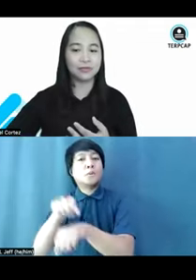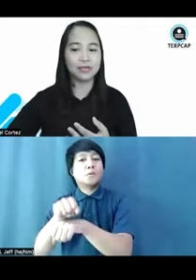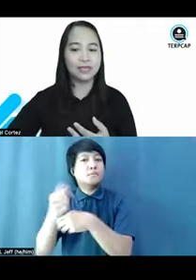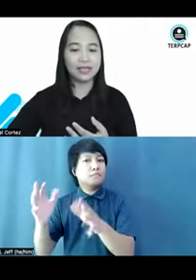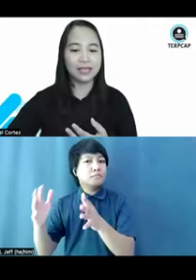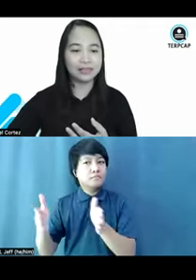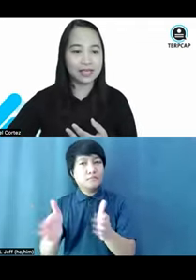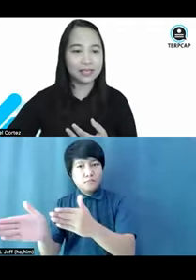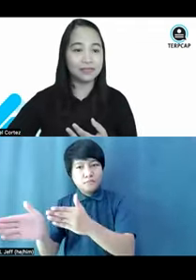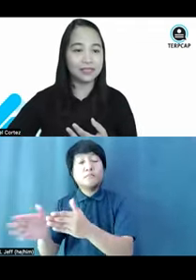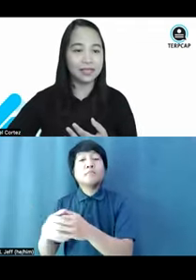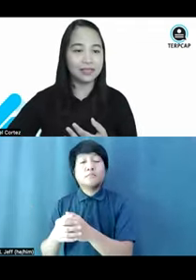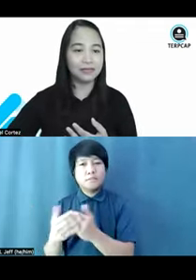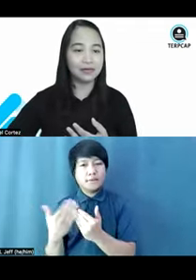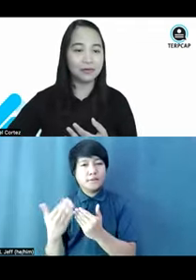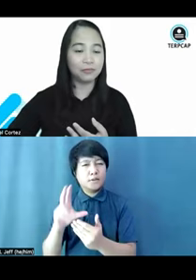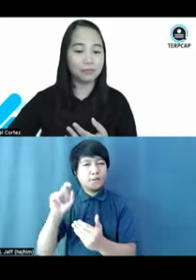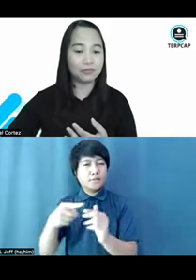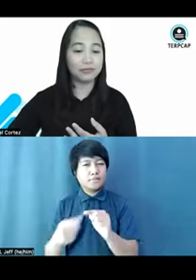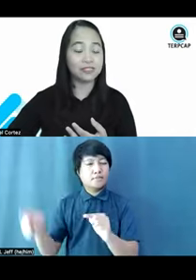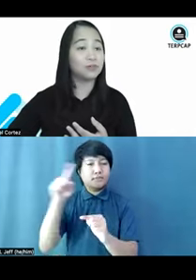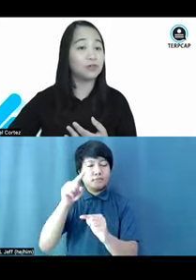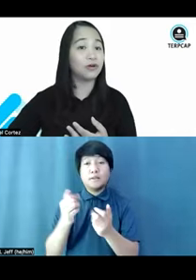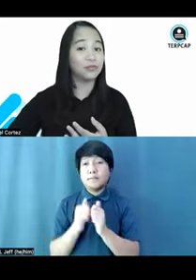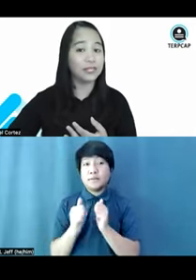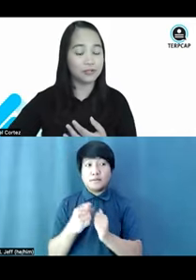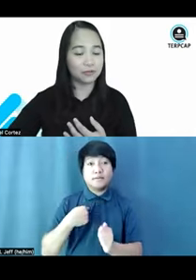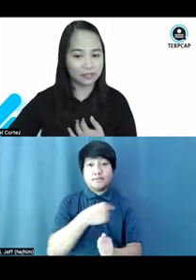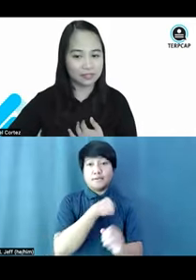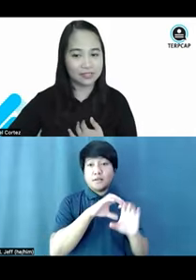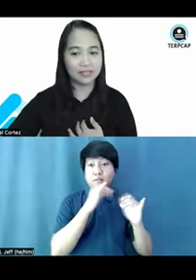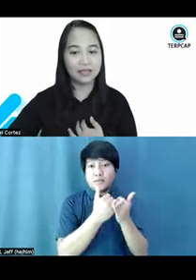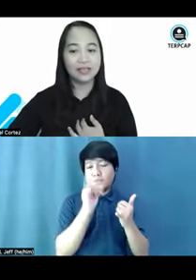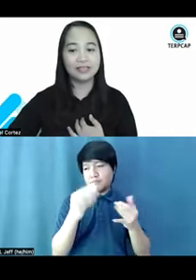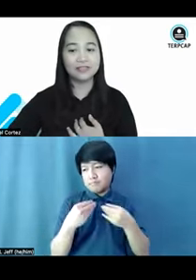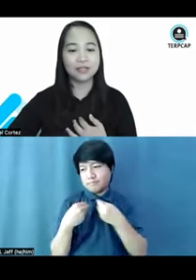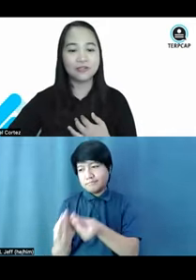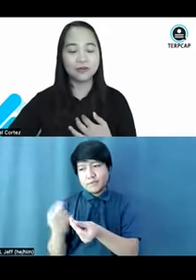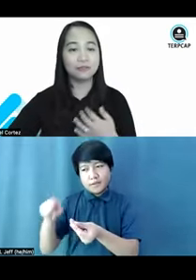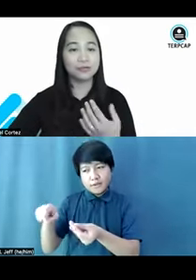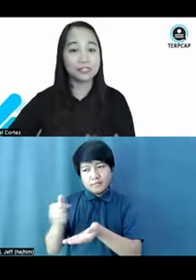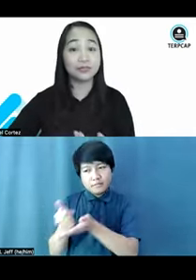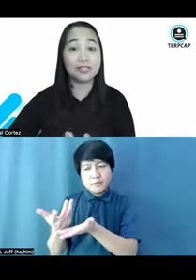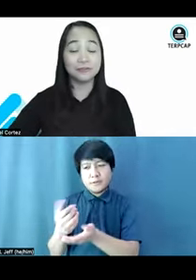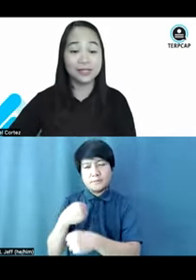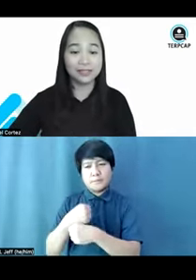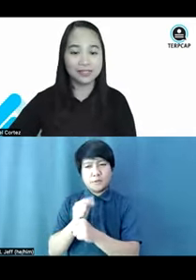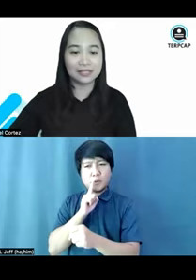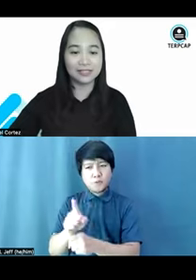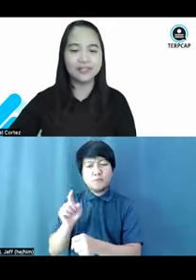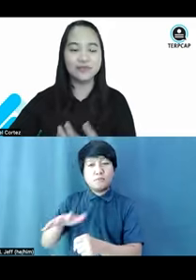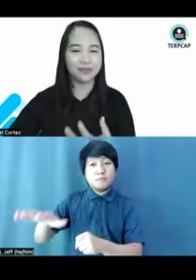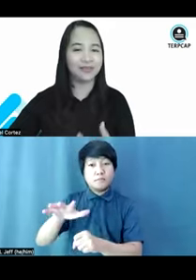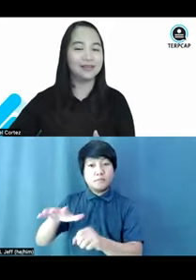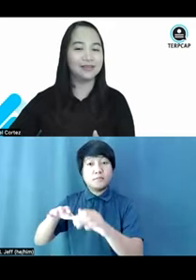that. So, at the end of the day, when we provide reasonable accommodations, it is to ensure that persons with disabilities